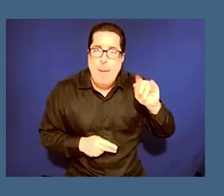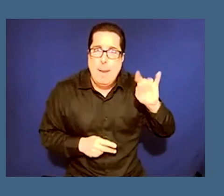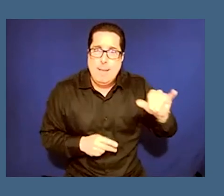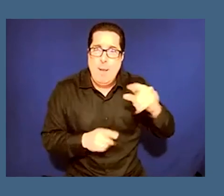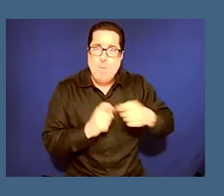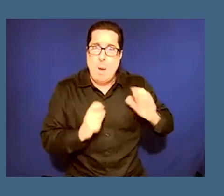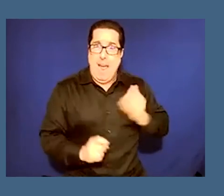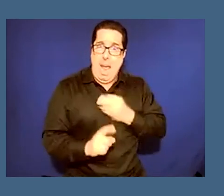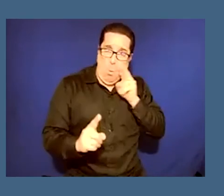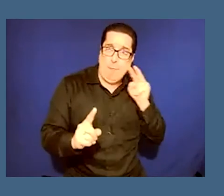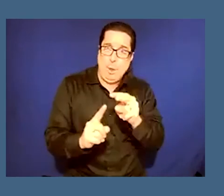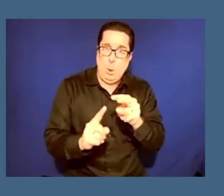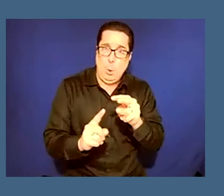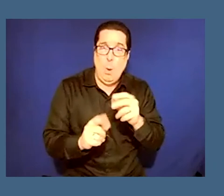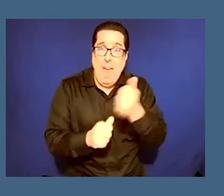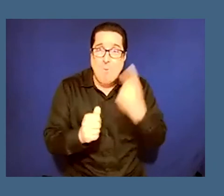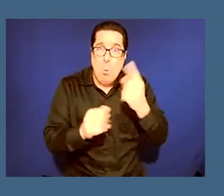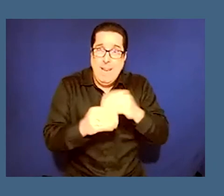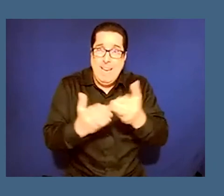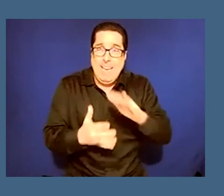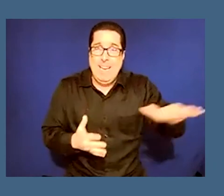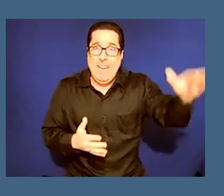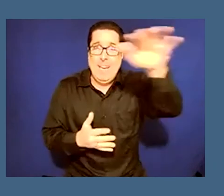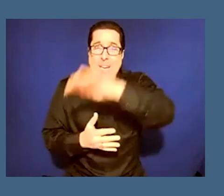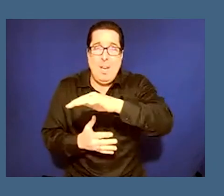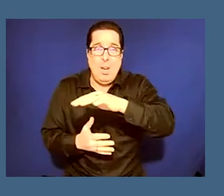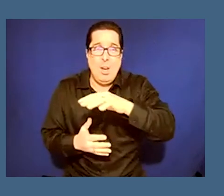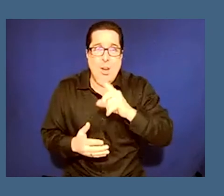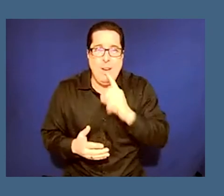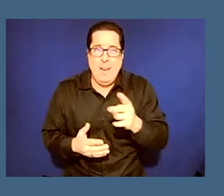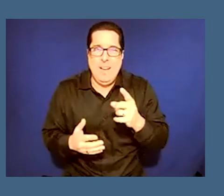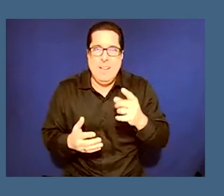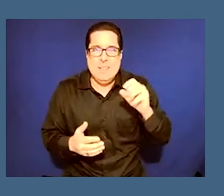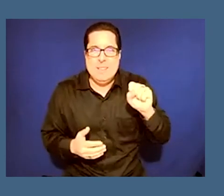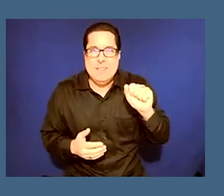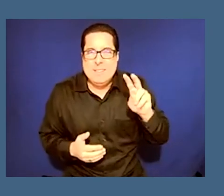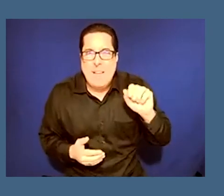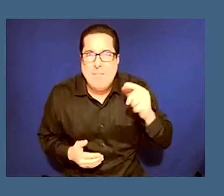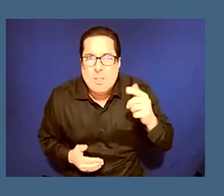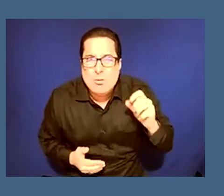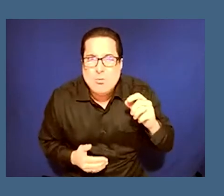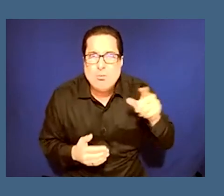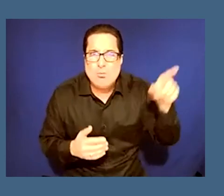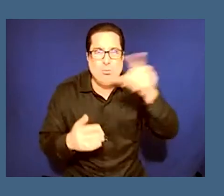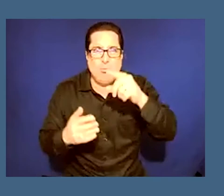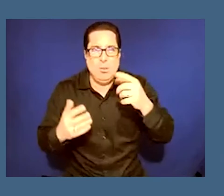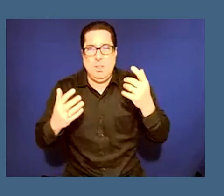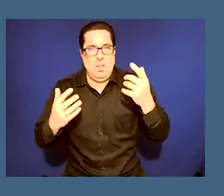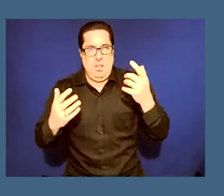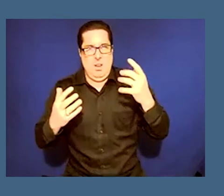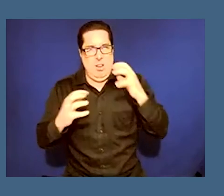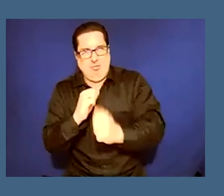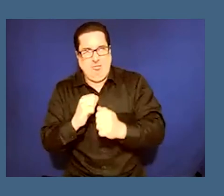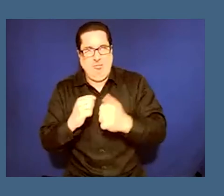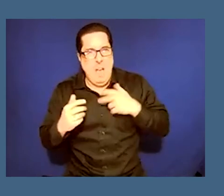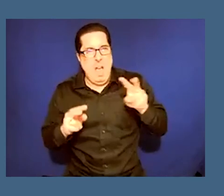everybody in here in this gallery is a savage you know so um it's a lot to take in that's so